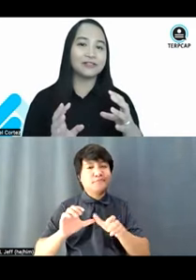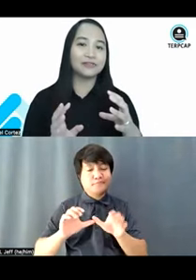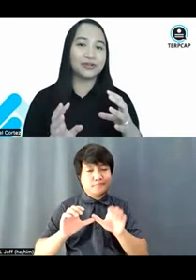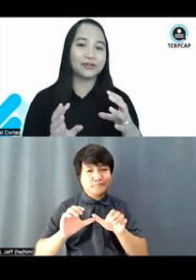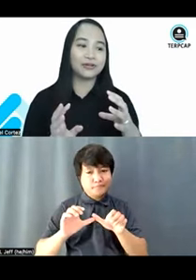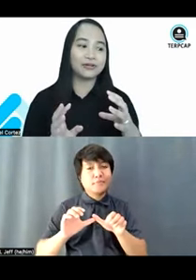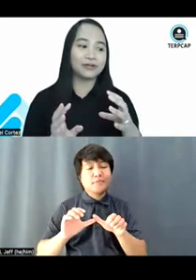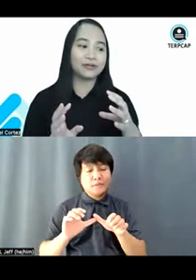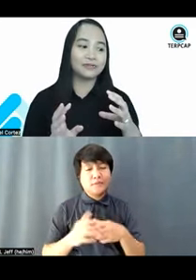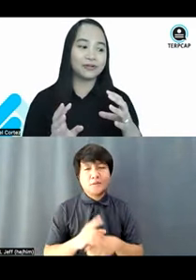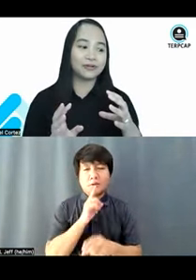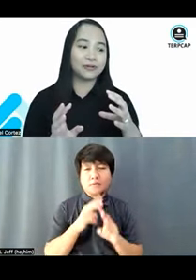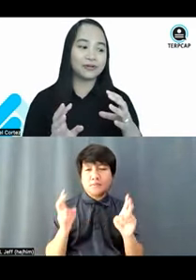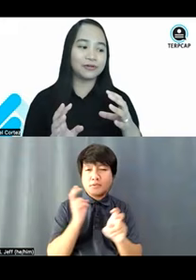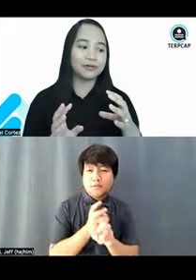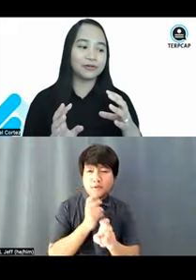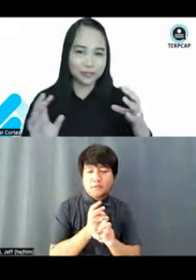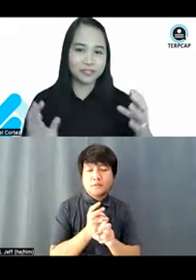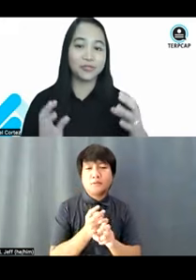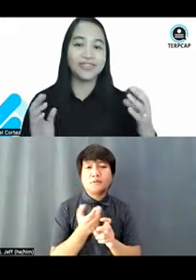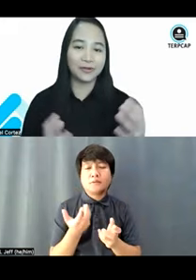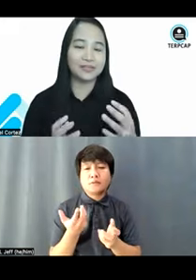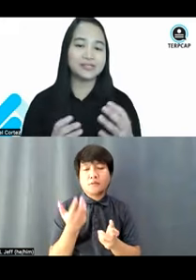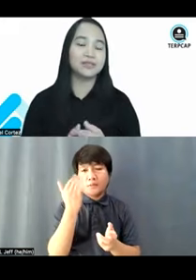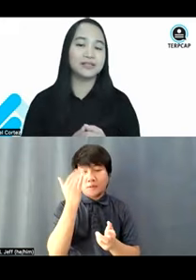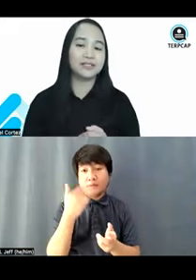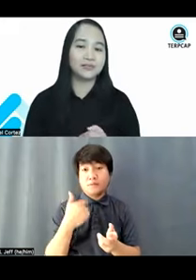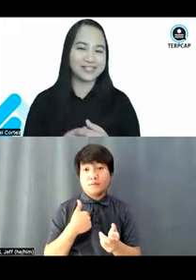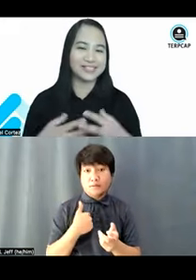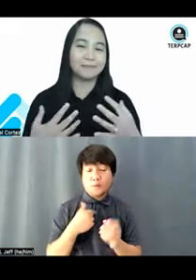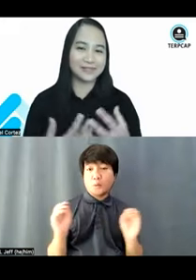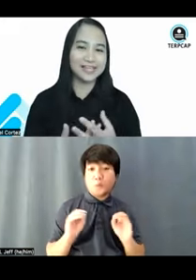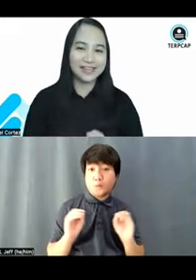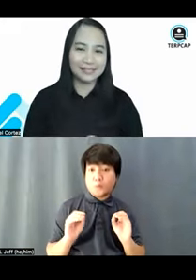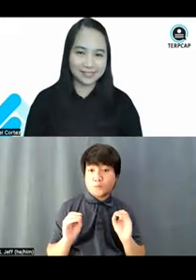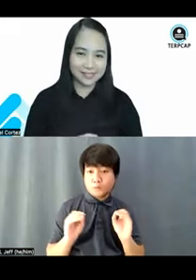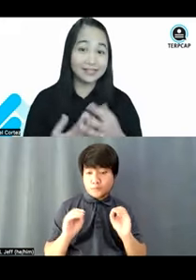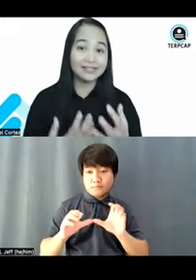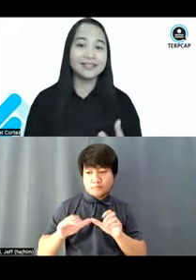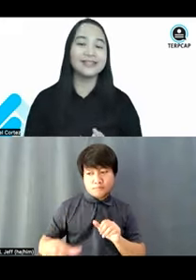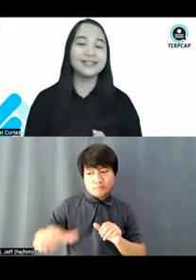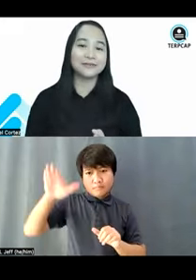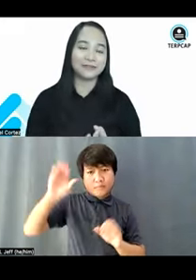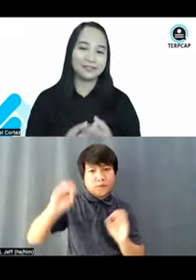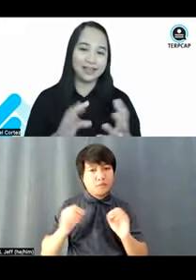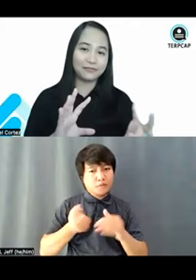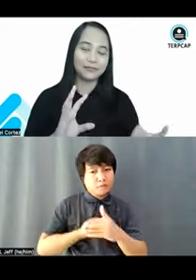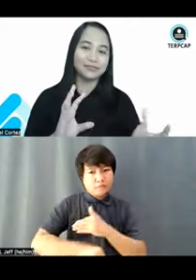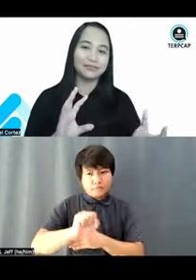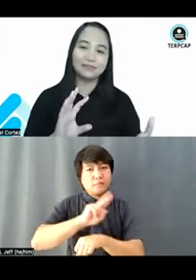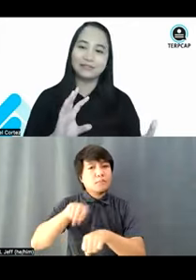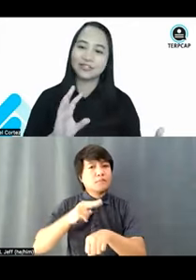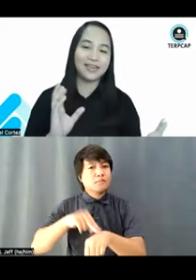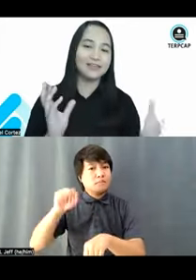for, for persons without disability to accept that suddenly, you know, your life